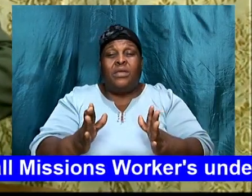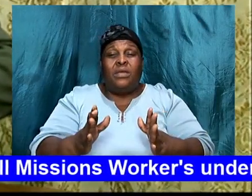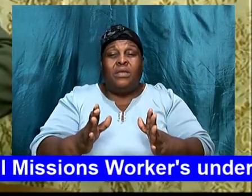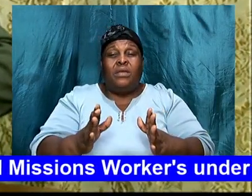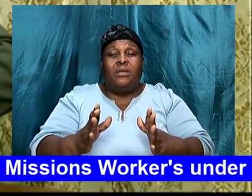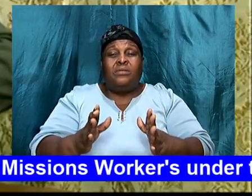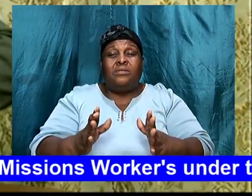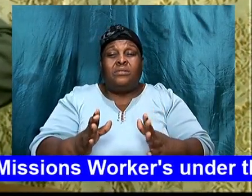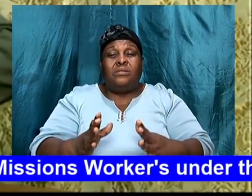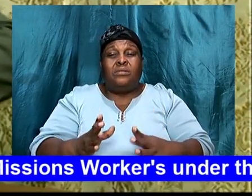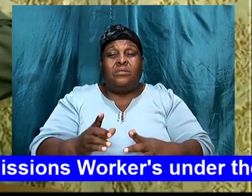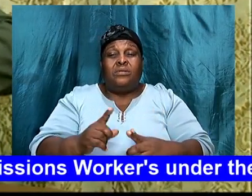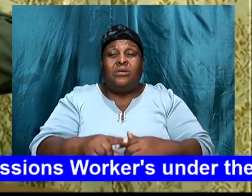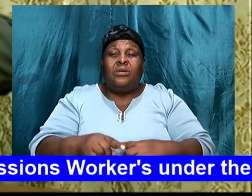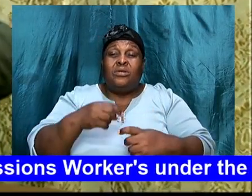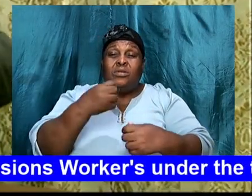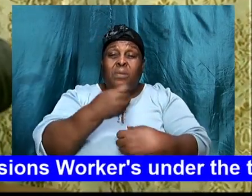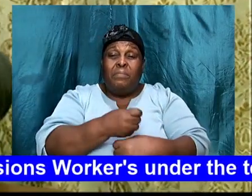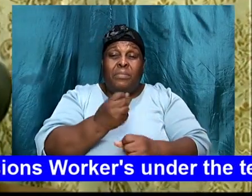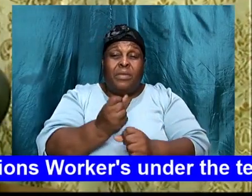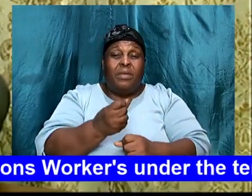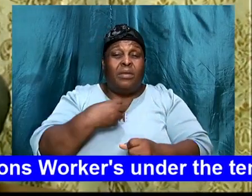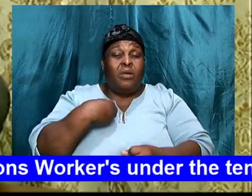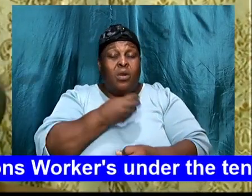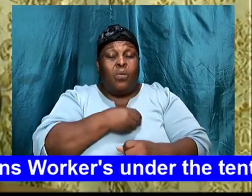to just, let our mistakes,